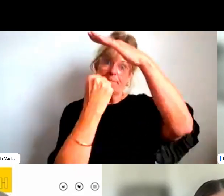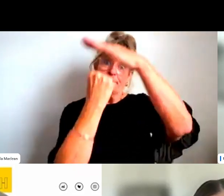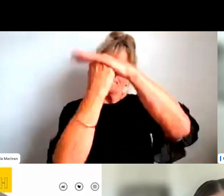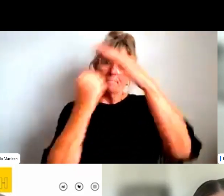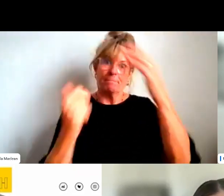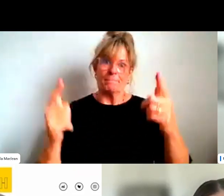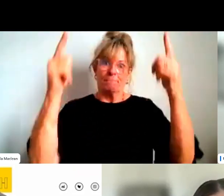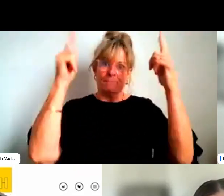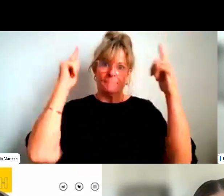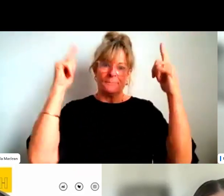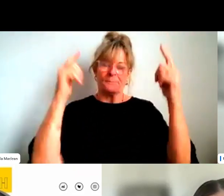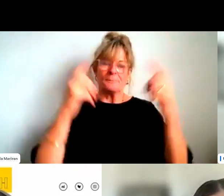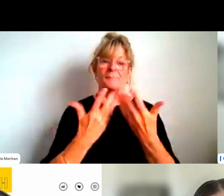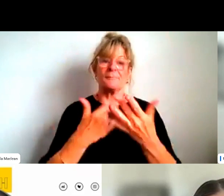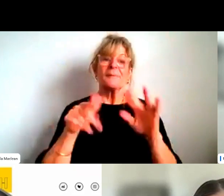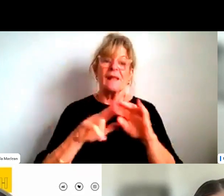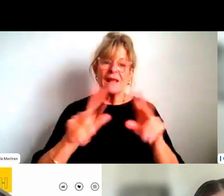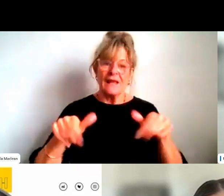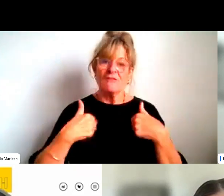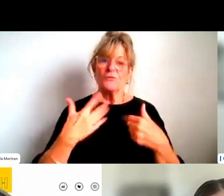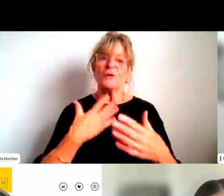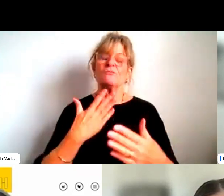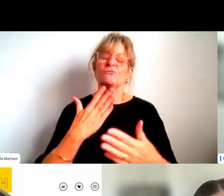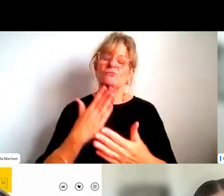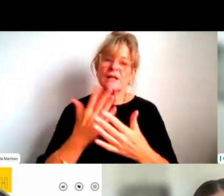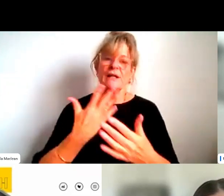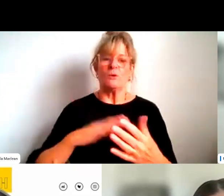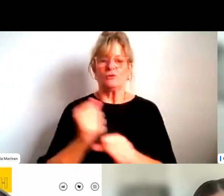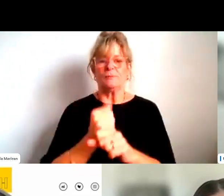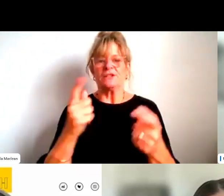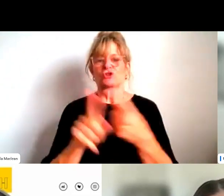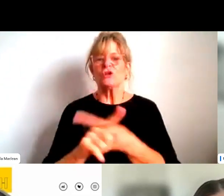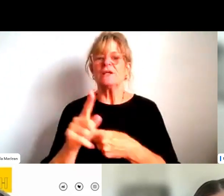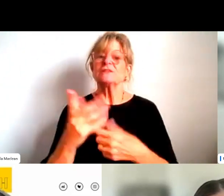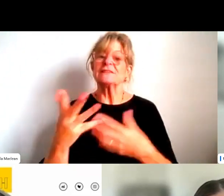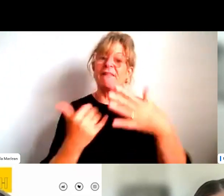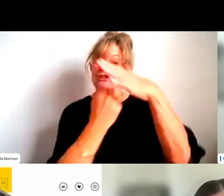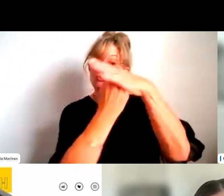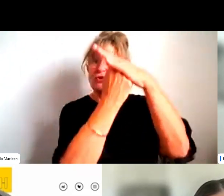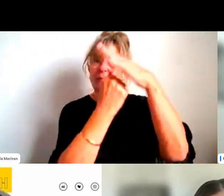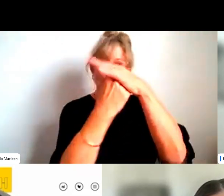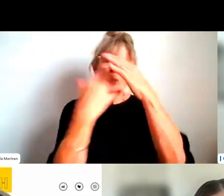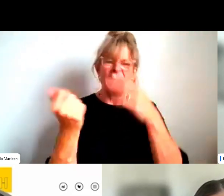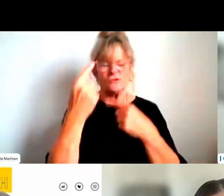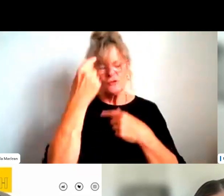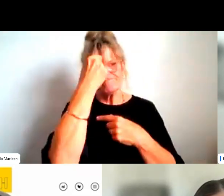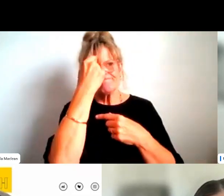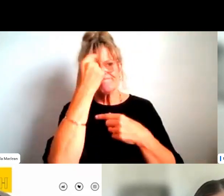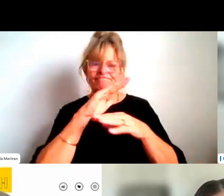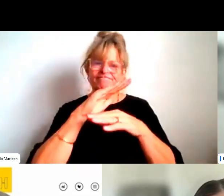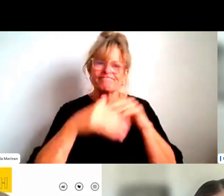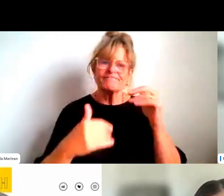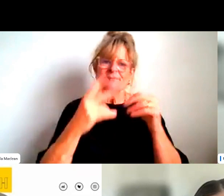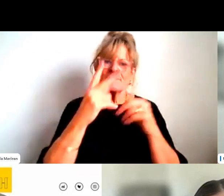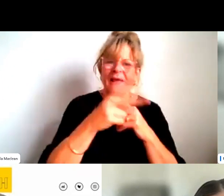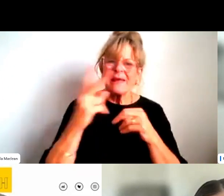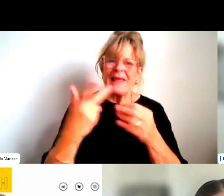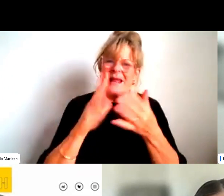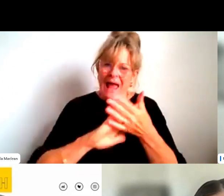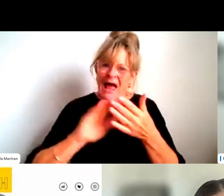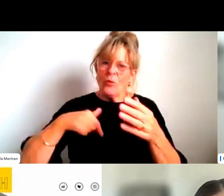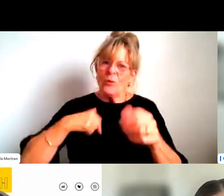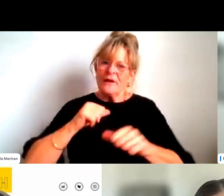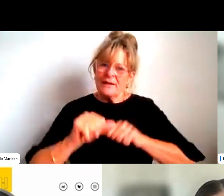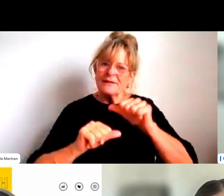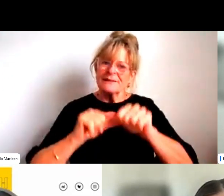and if we really want to actually make changes at that top level, we actually have to rethink the processes and the way we do things. Um,